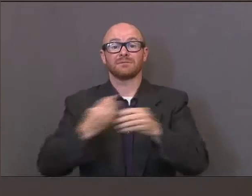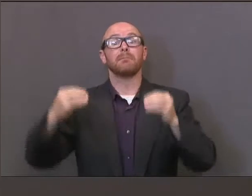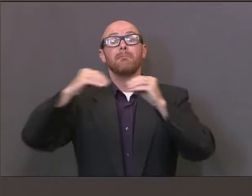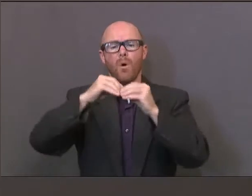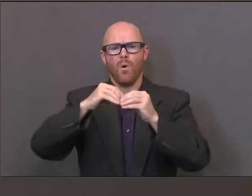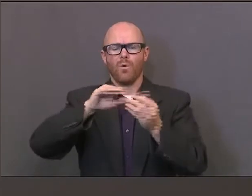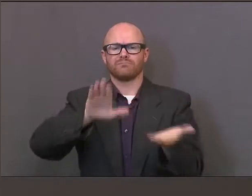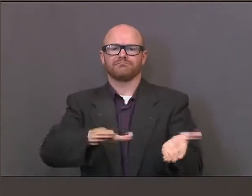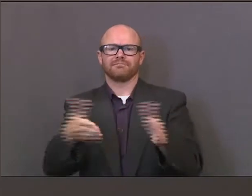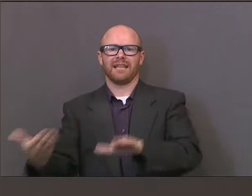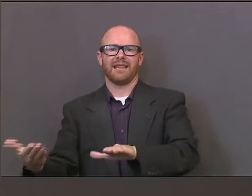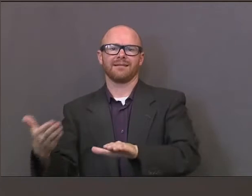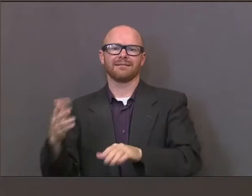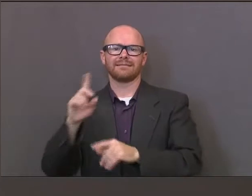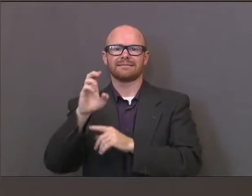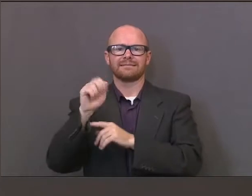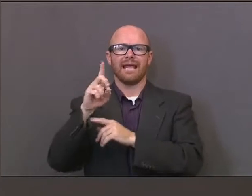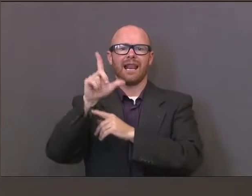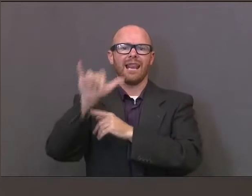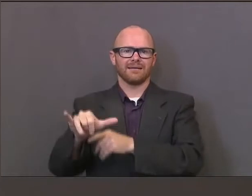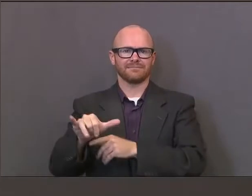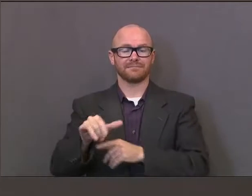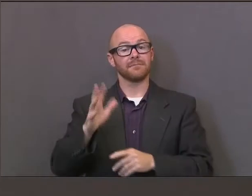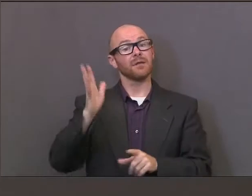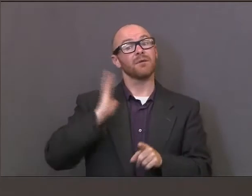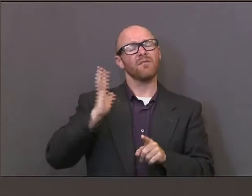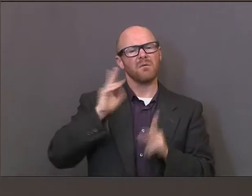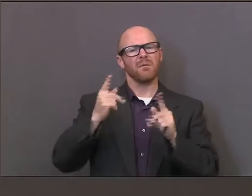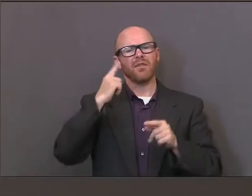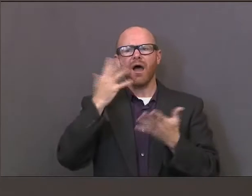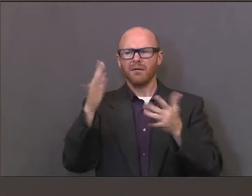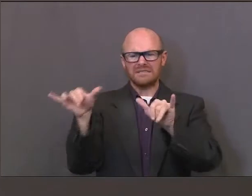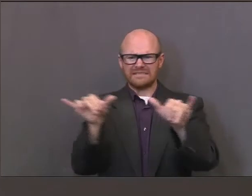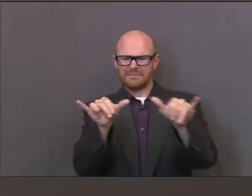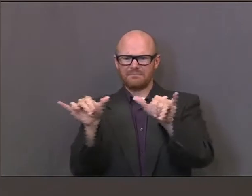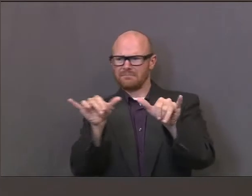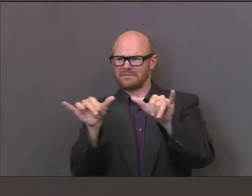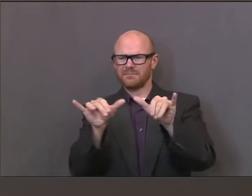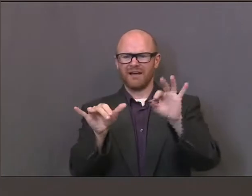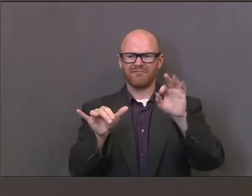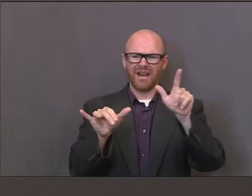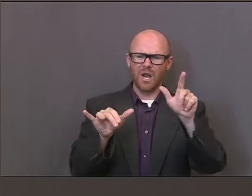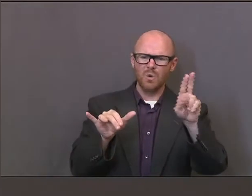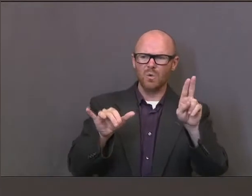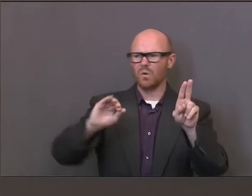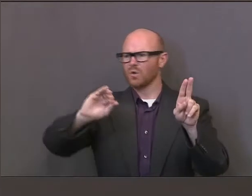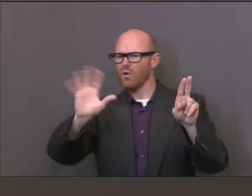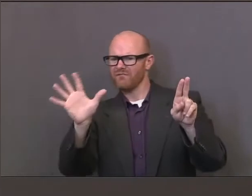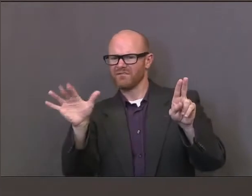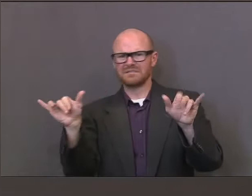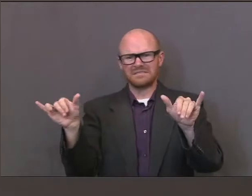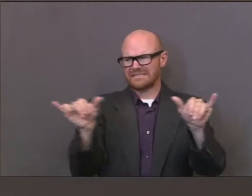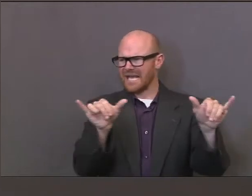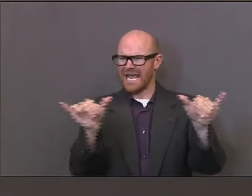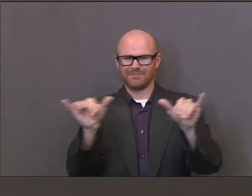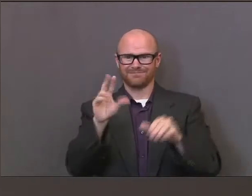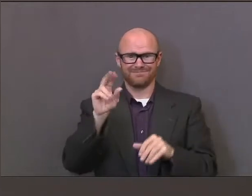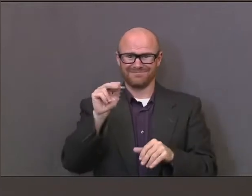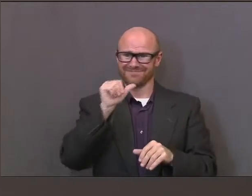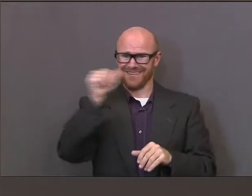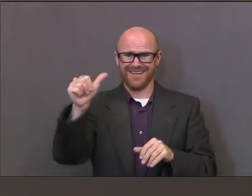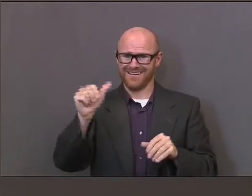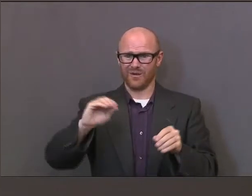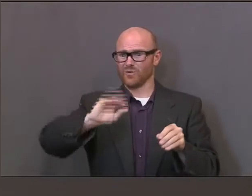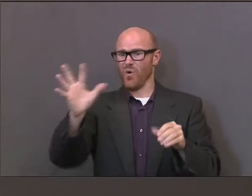You know, that's lower than what was originally predicted, you know, five and a half months ago. So there's good news there, but it's still, I think, more